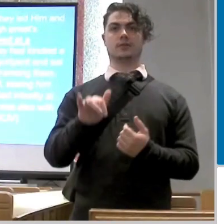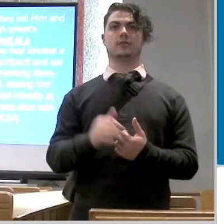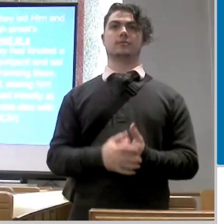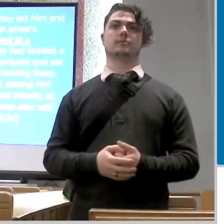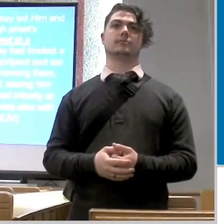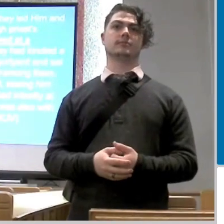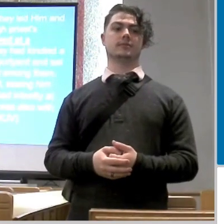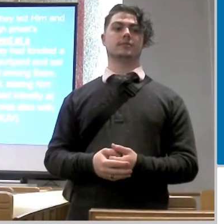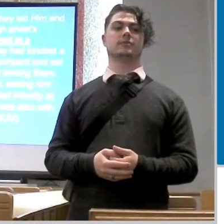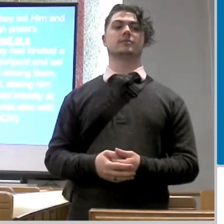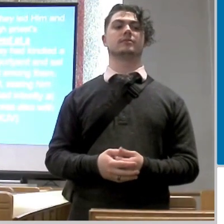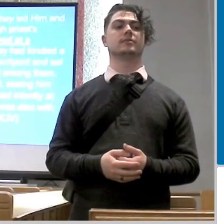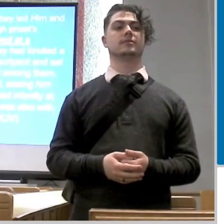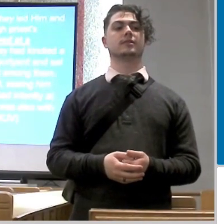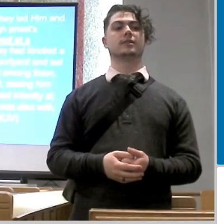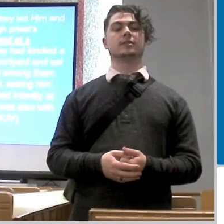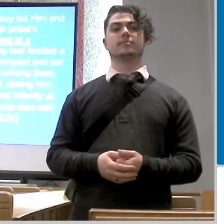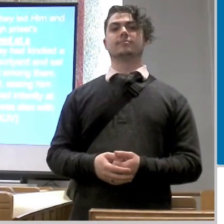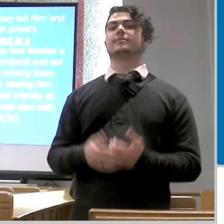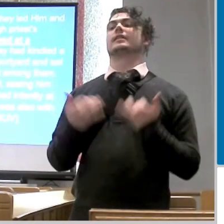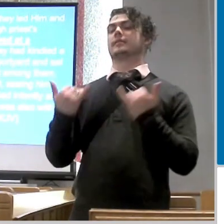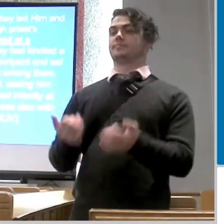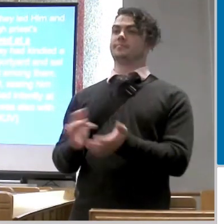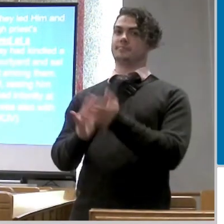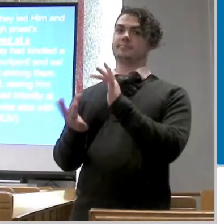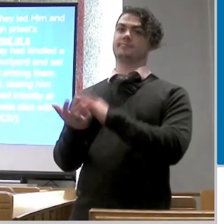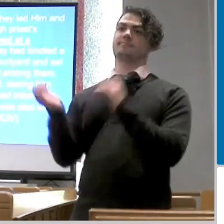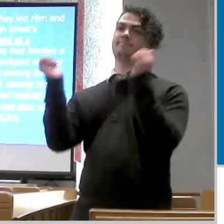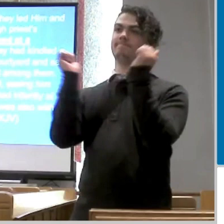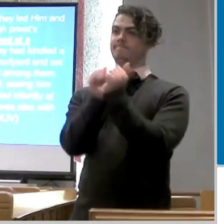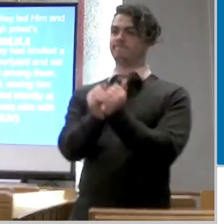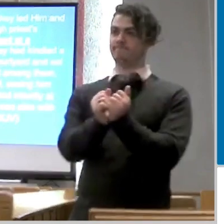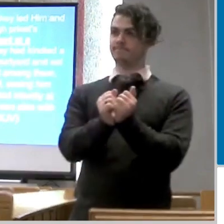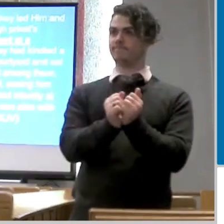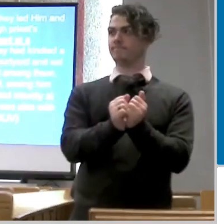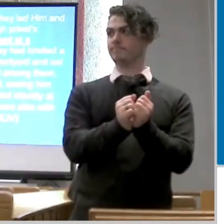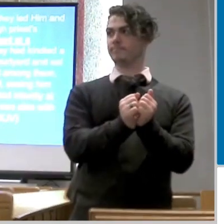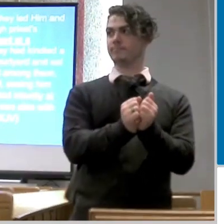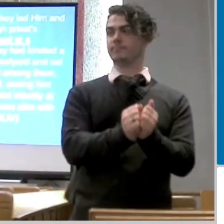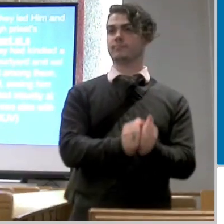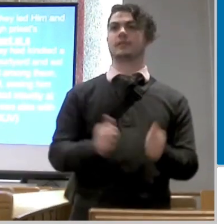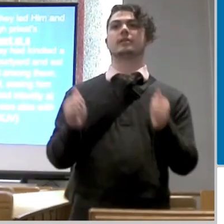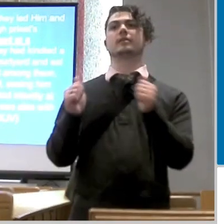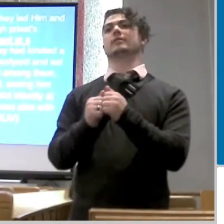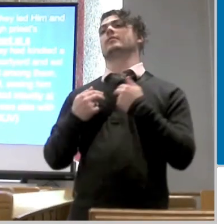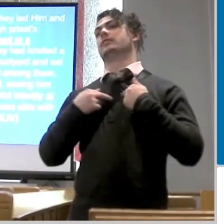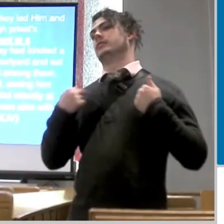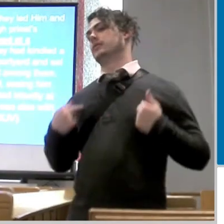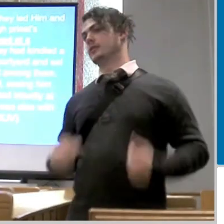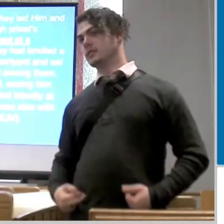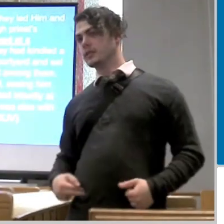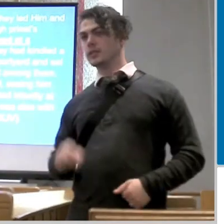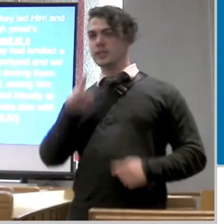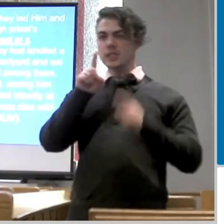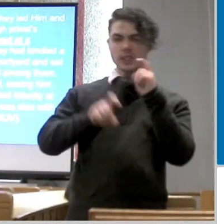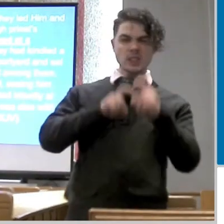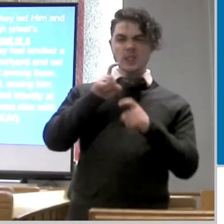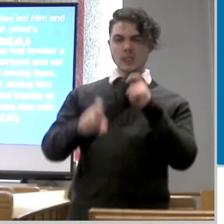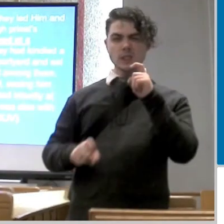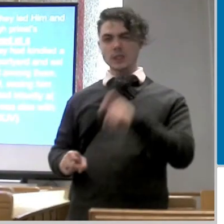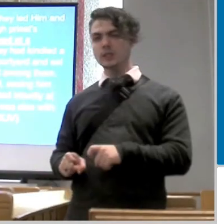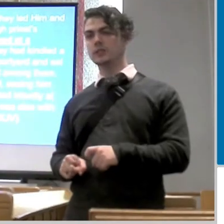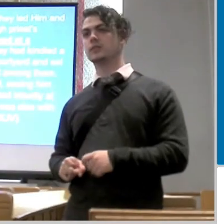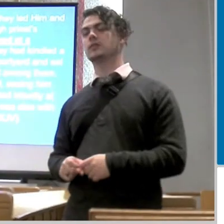so jesus has been arrested jesus is in with the chief priests and they're questioning him